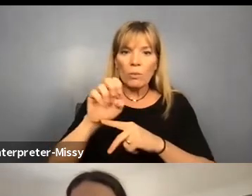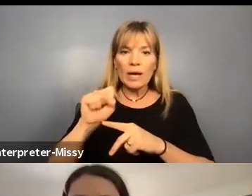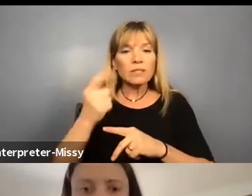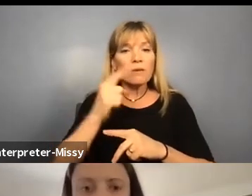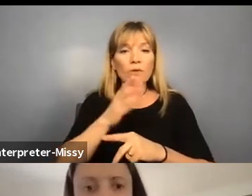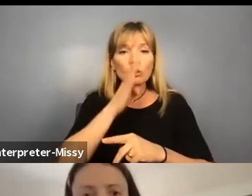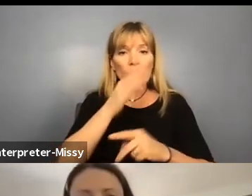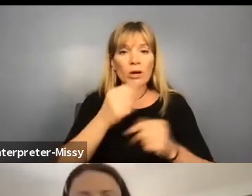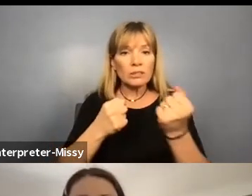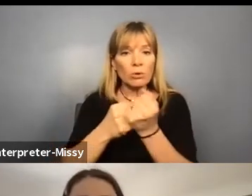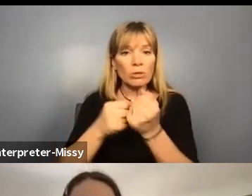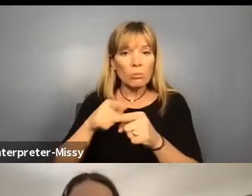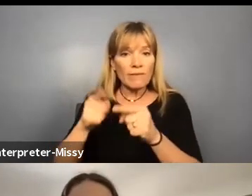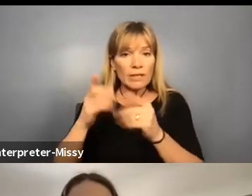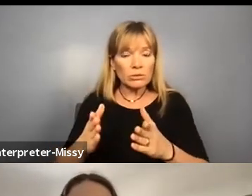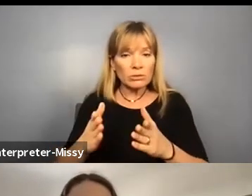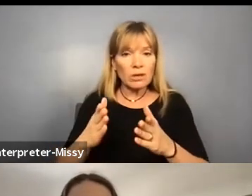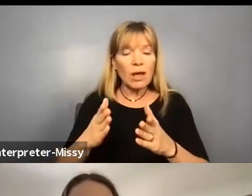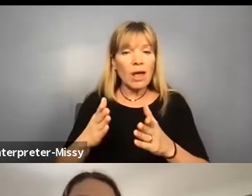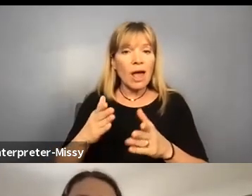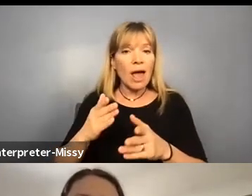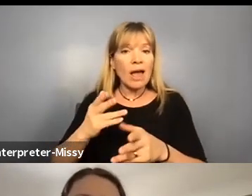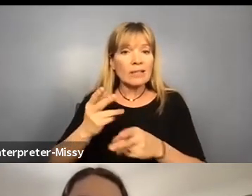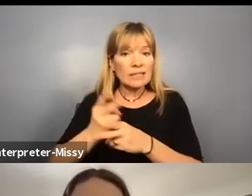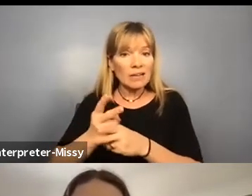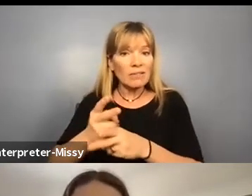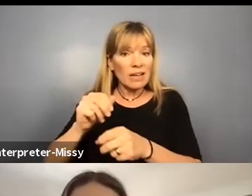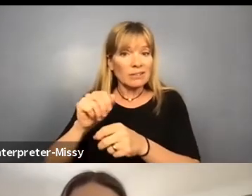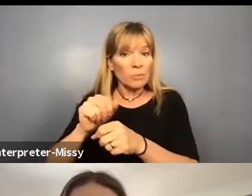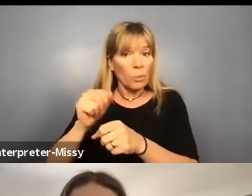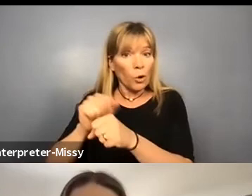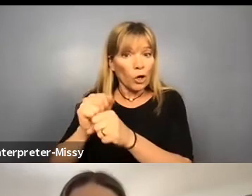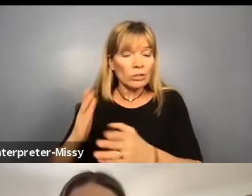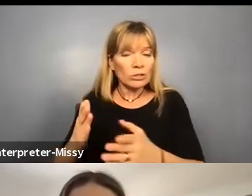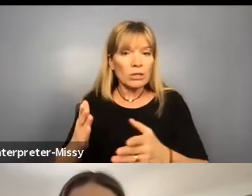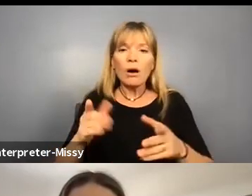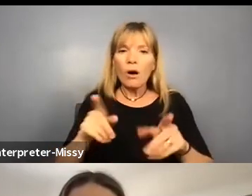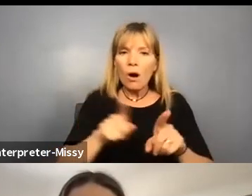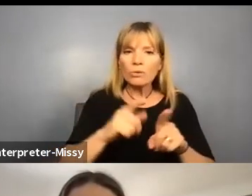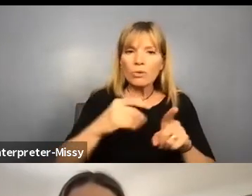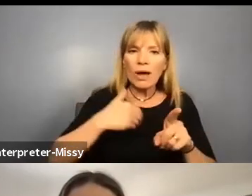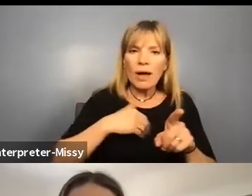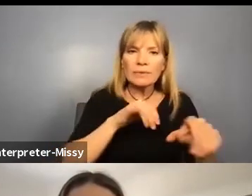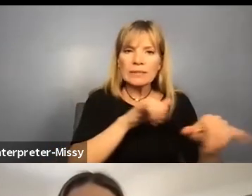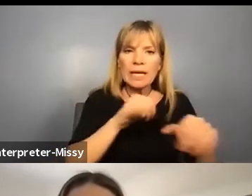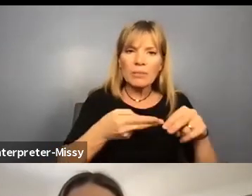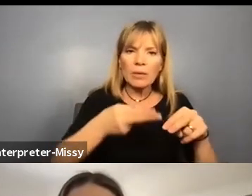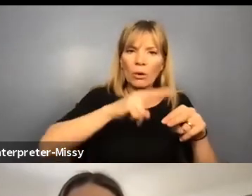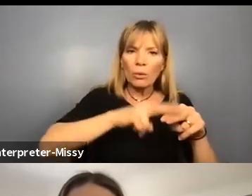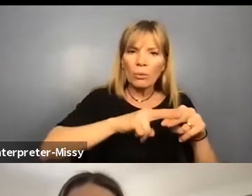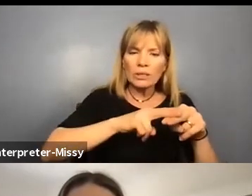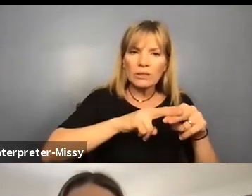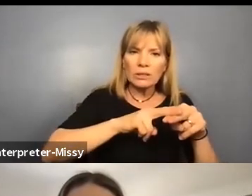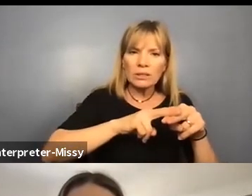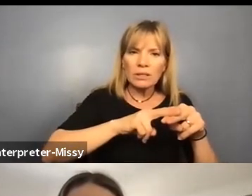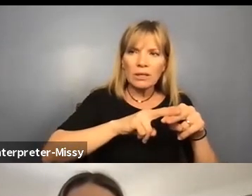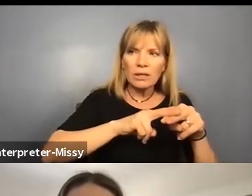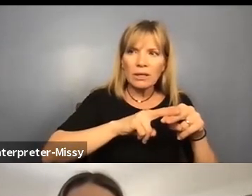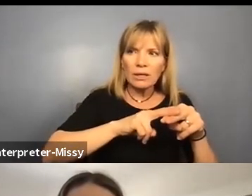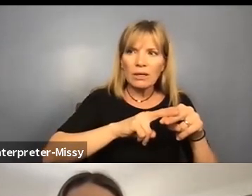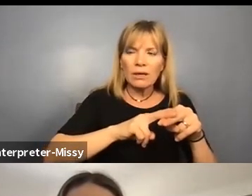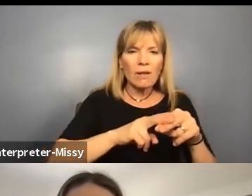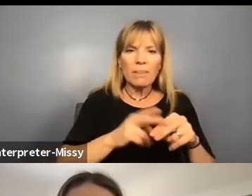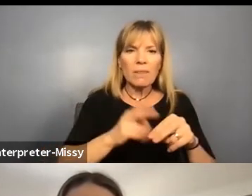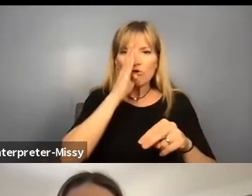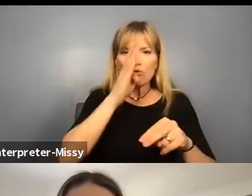direct support professionals and attendant care workers, that we also have those same increases that the direct